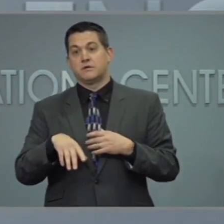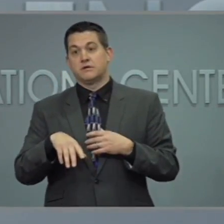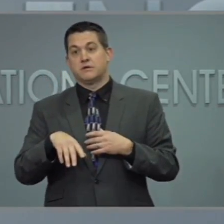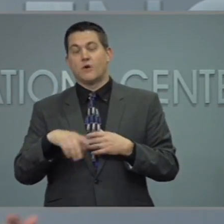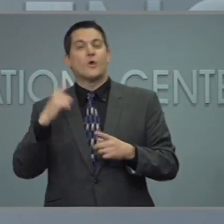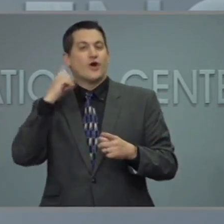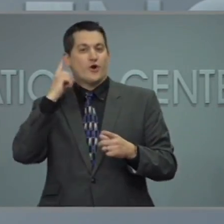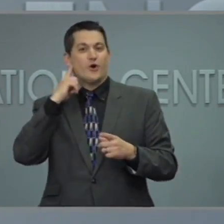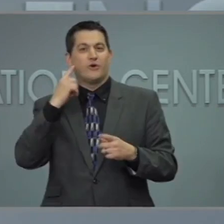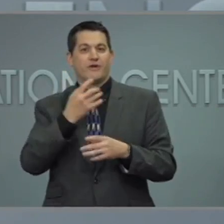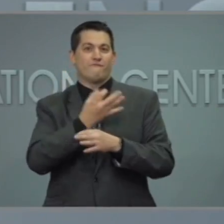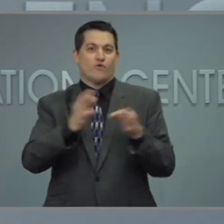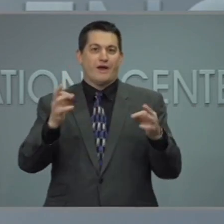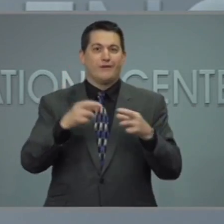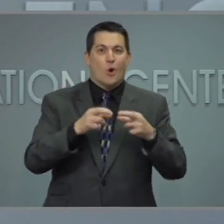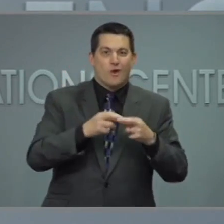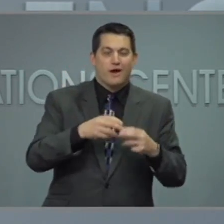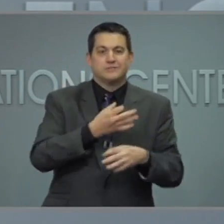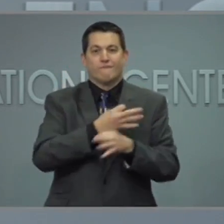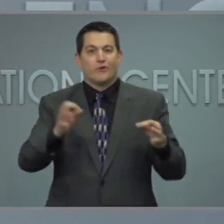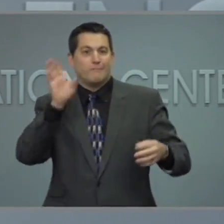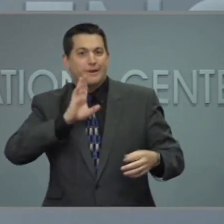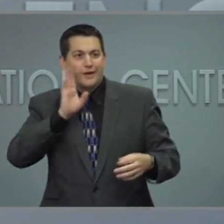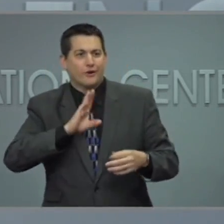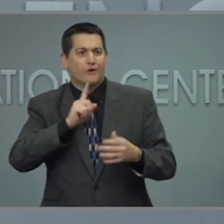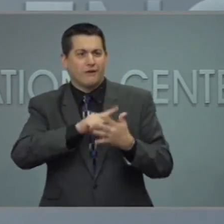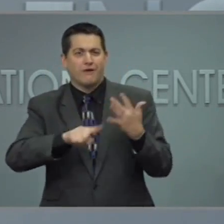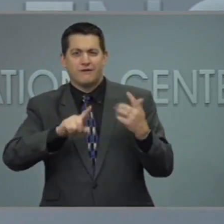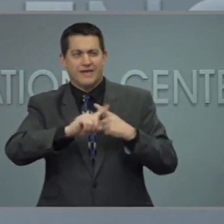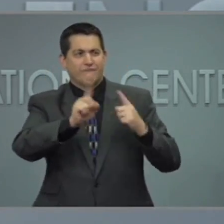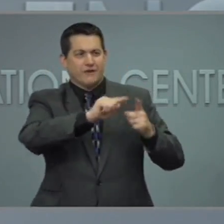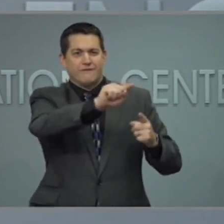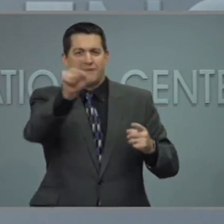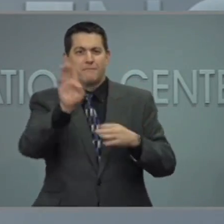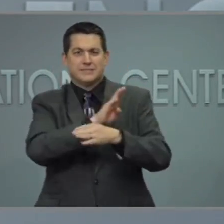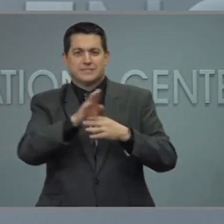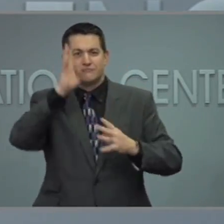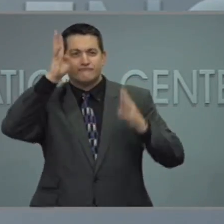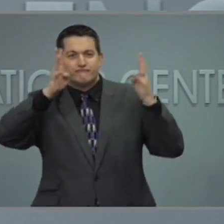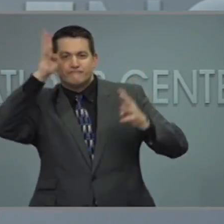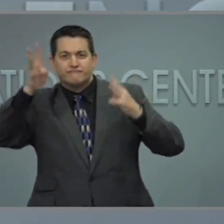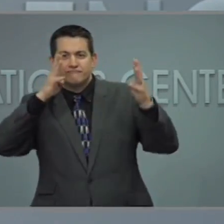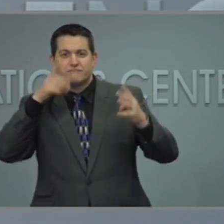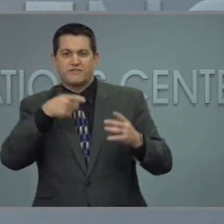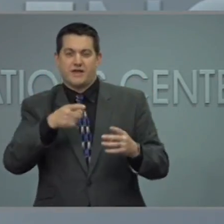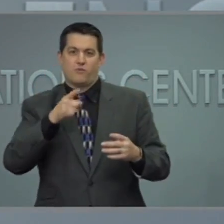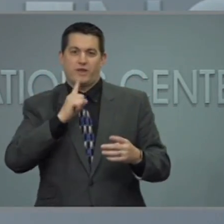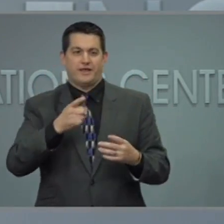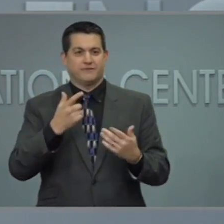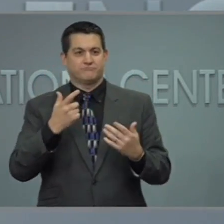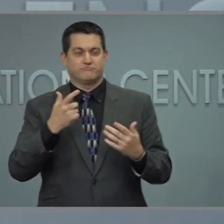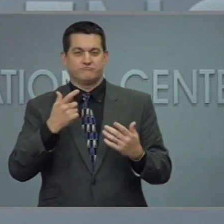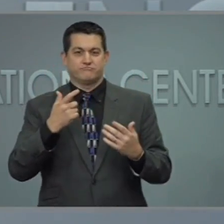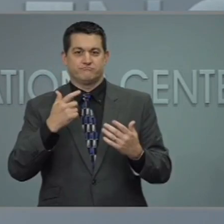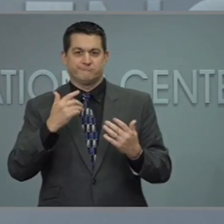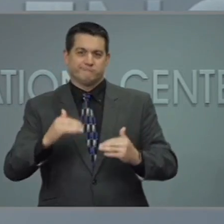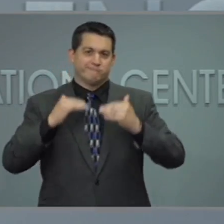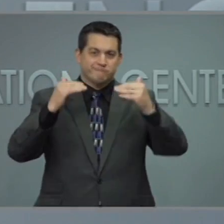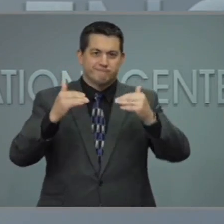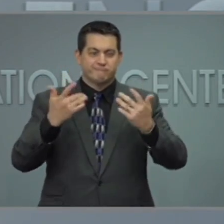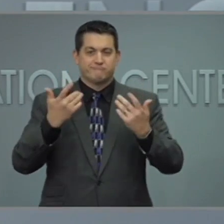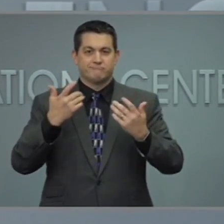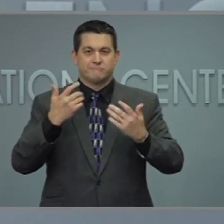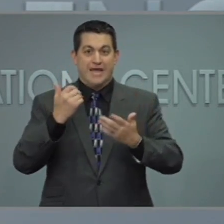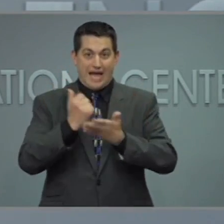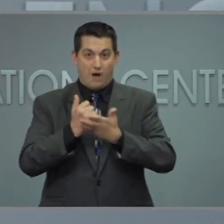heard about the free donuts, free beers and others. So I really appreciate businesses stepping forward and helping us both raise